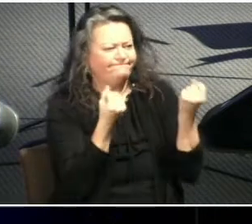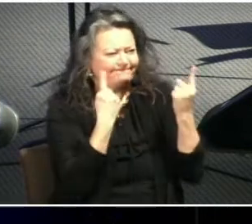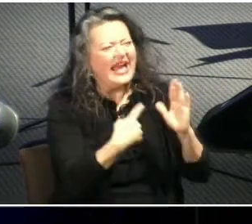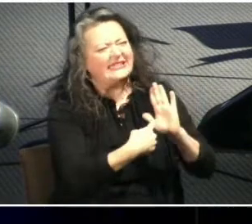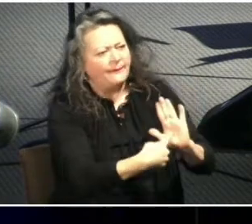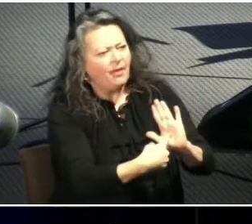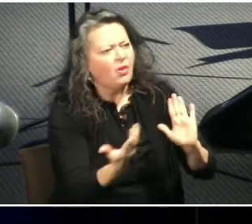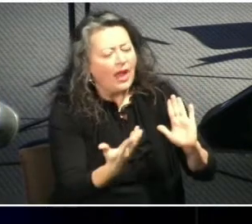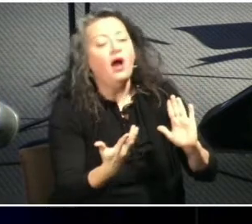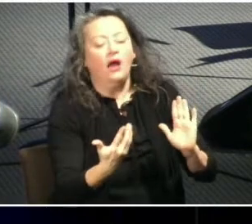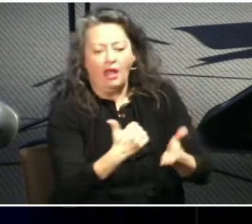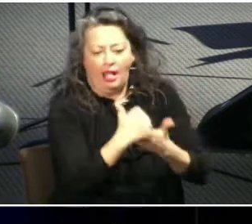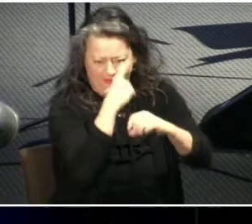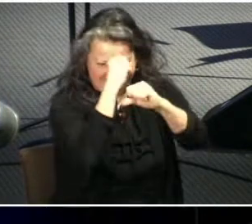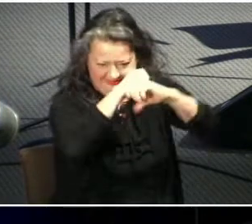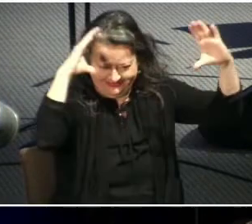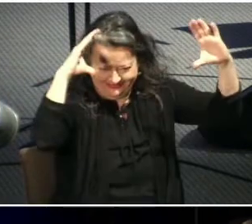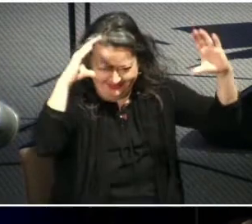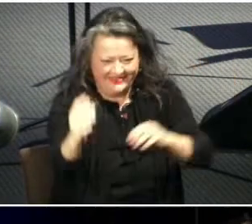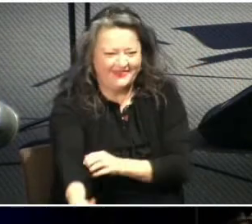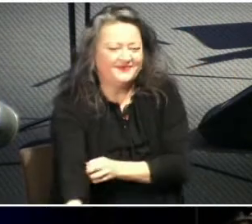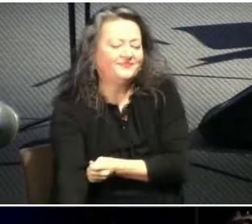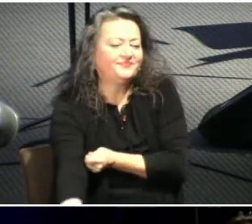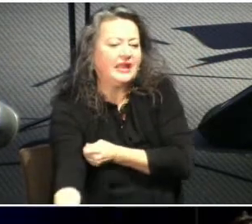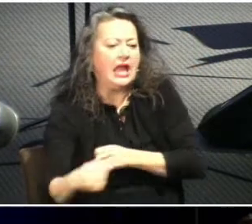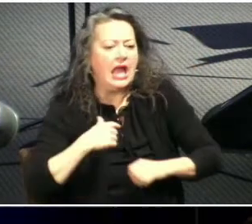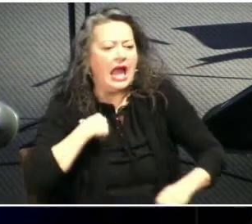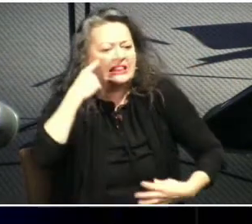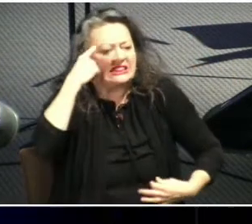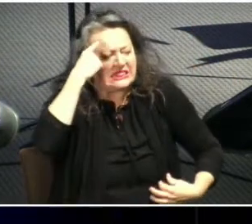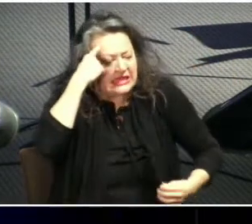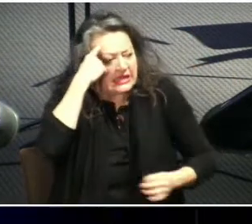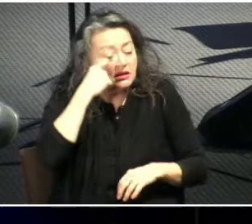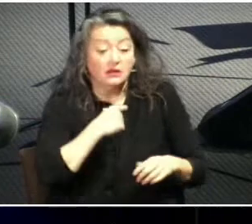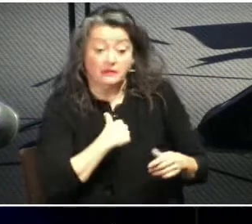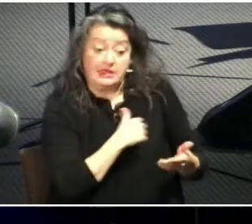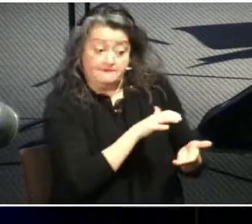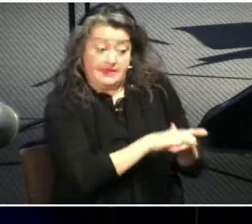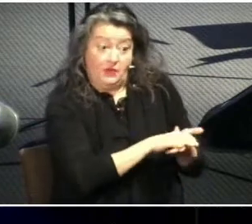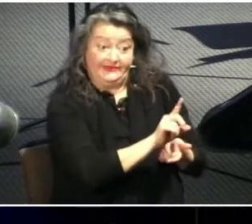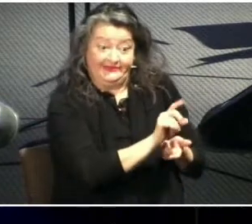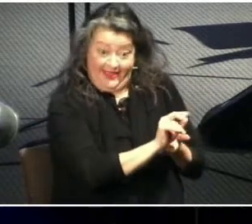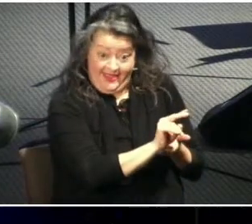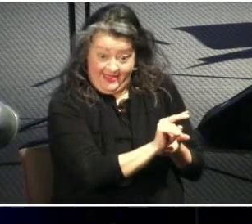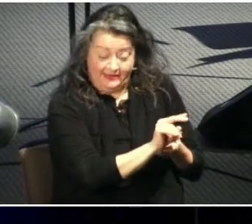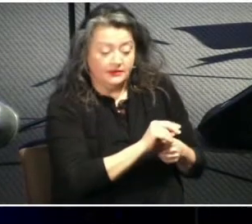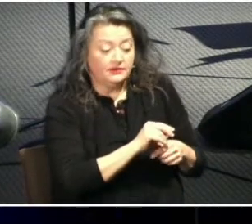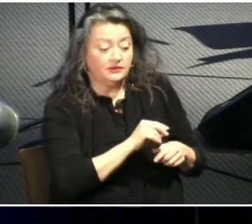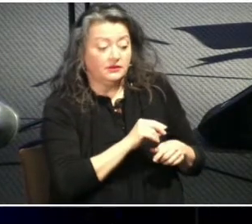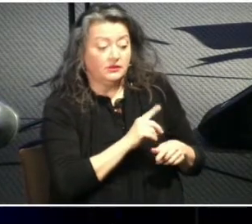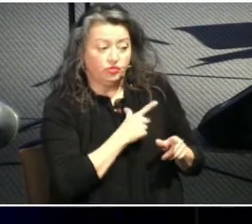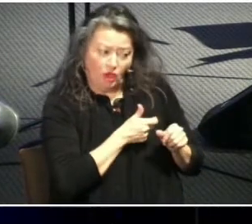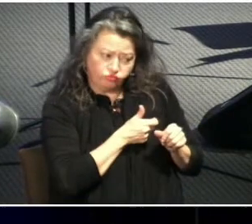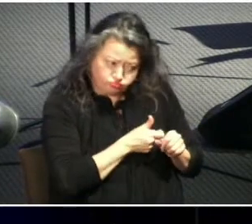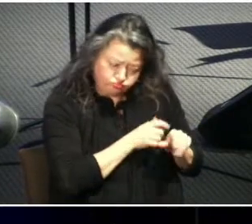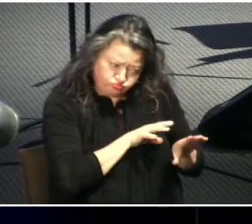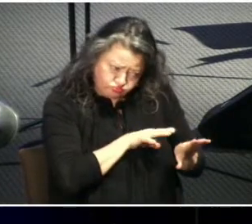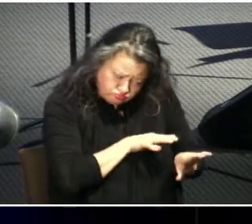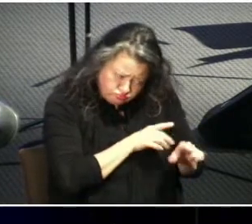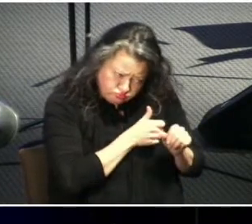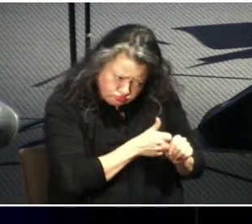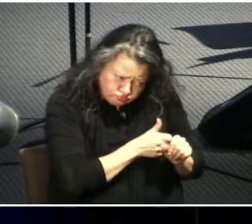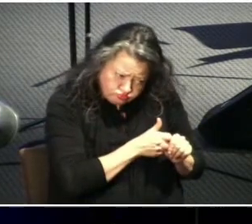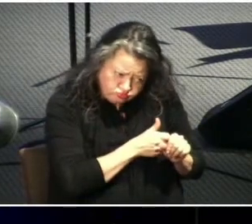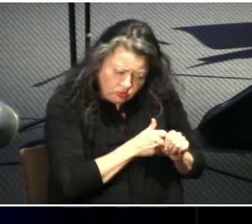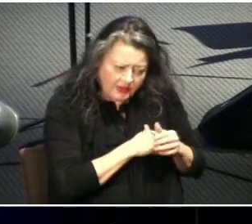i think in my marriage to dan submission plays out in my life as a kind of